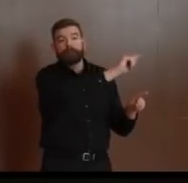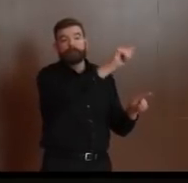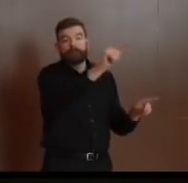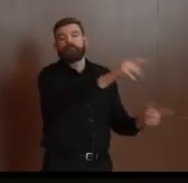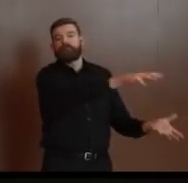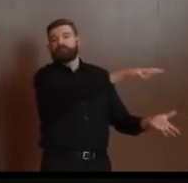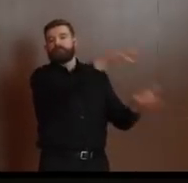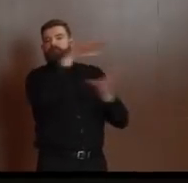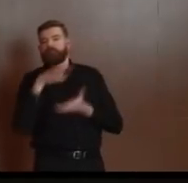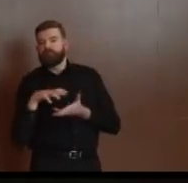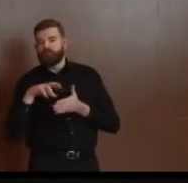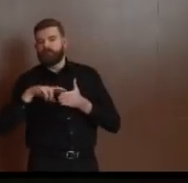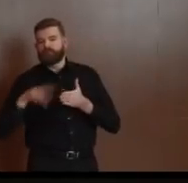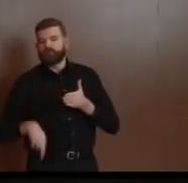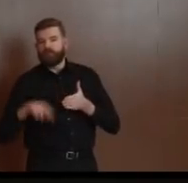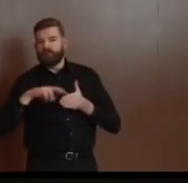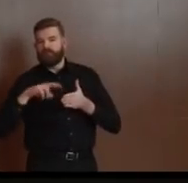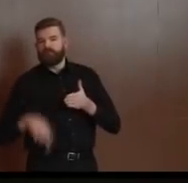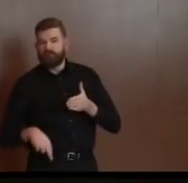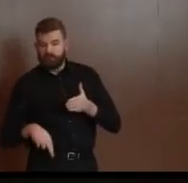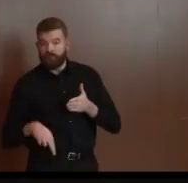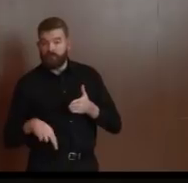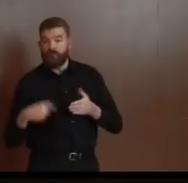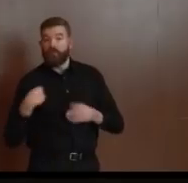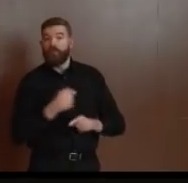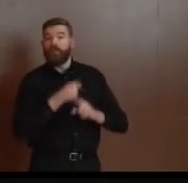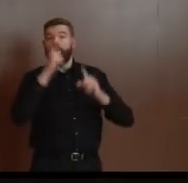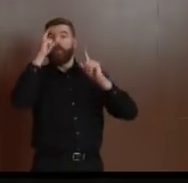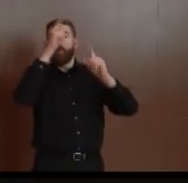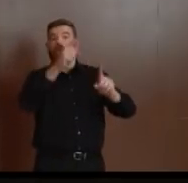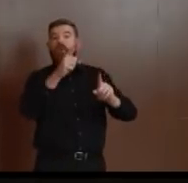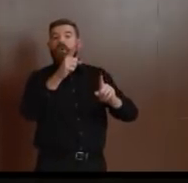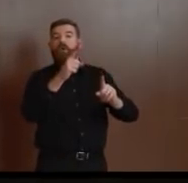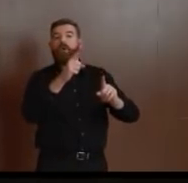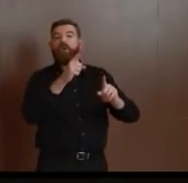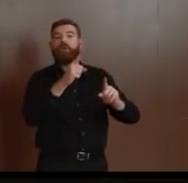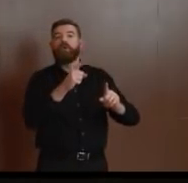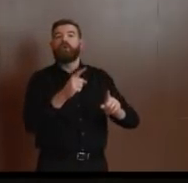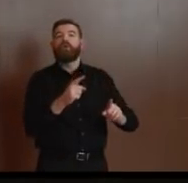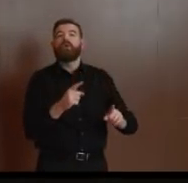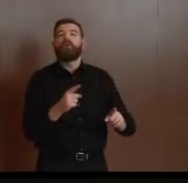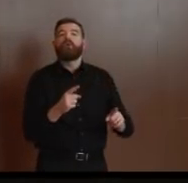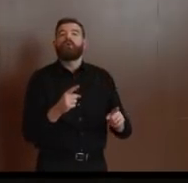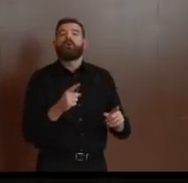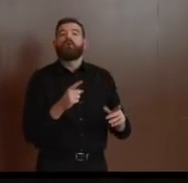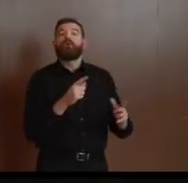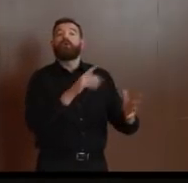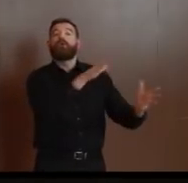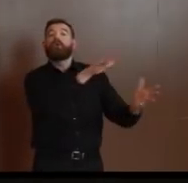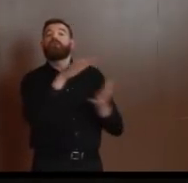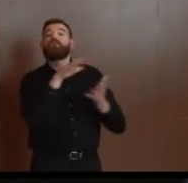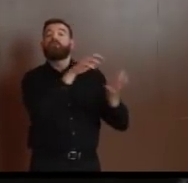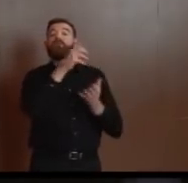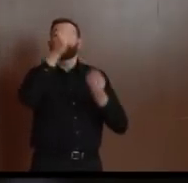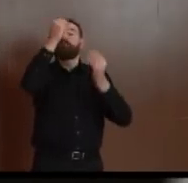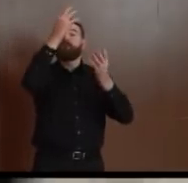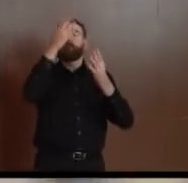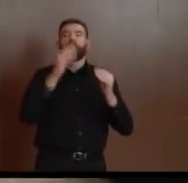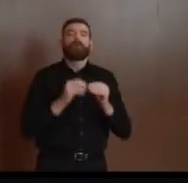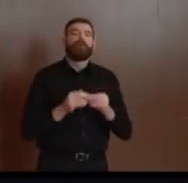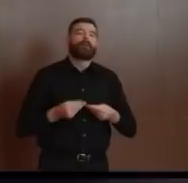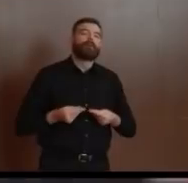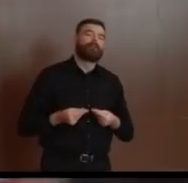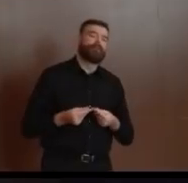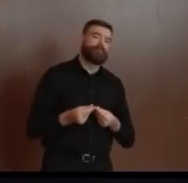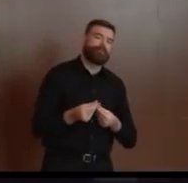a more systemic way. That's what we're aiming toward, getting that more complete data at this point. What we think, it's fair to